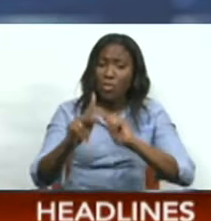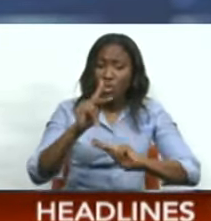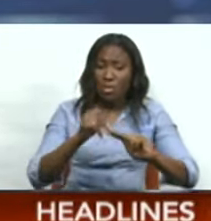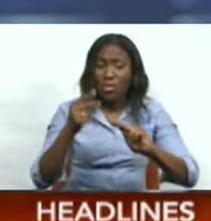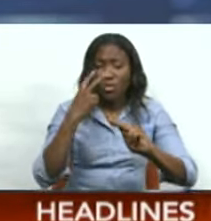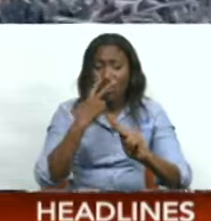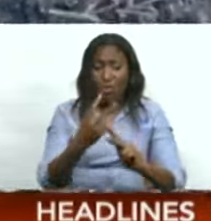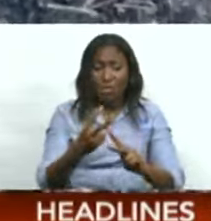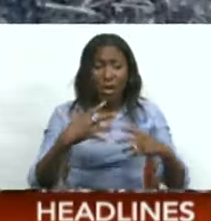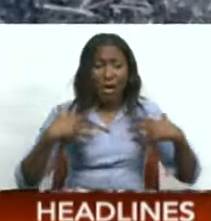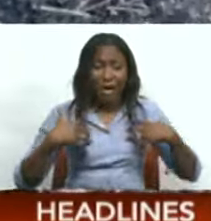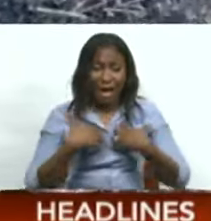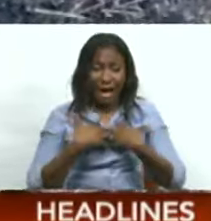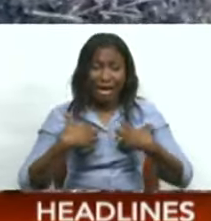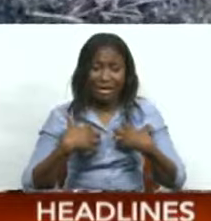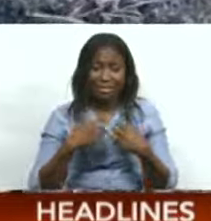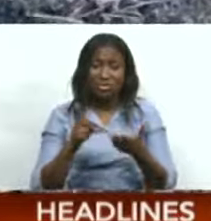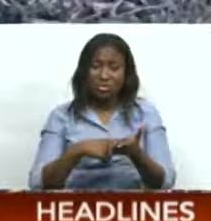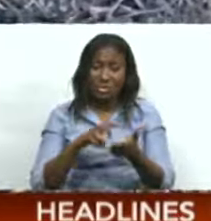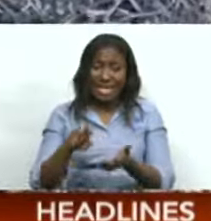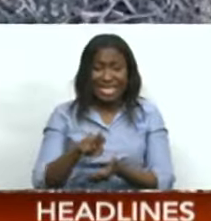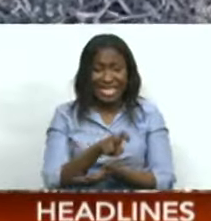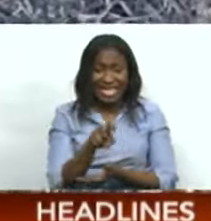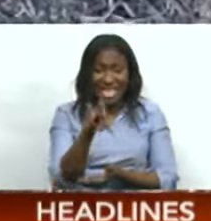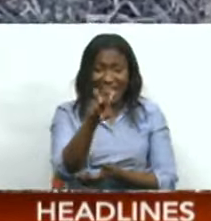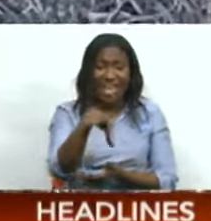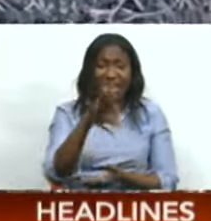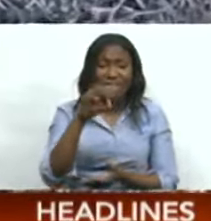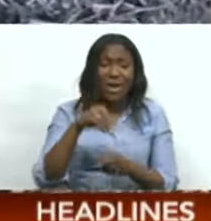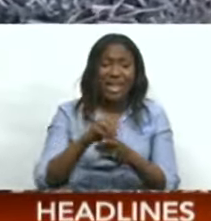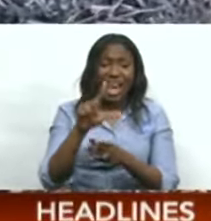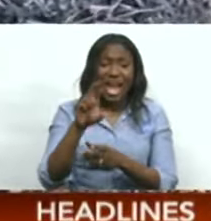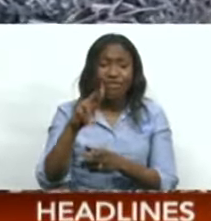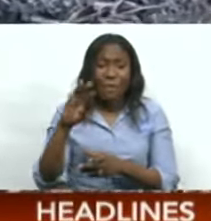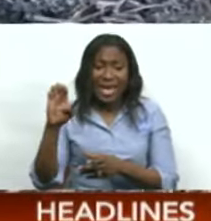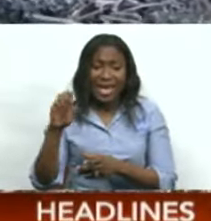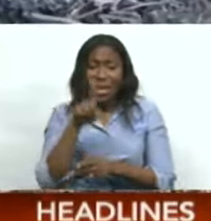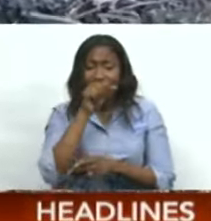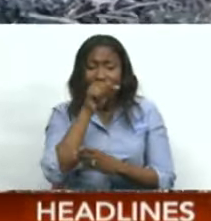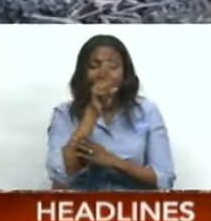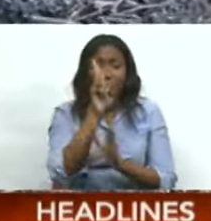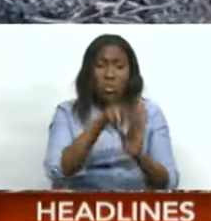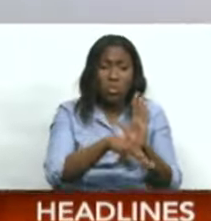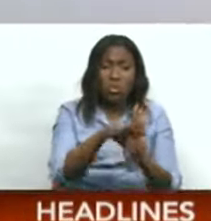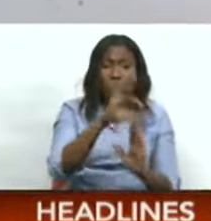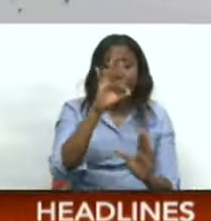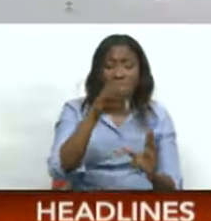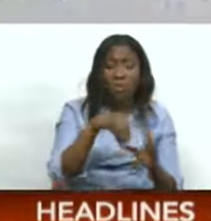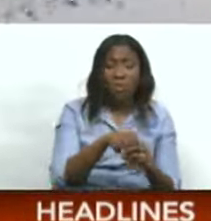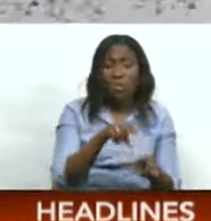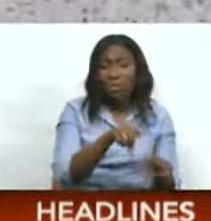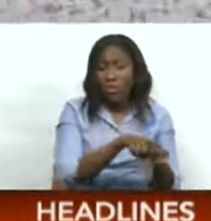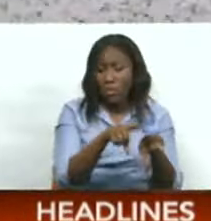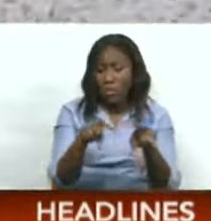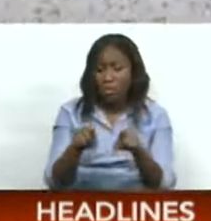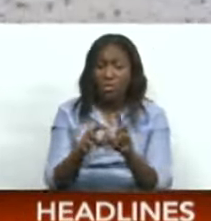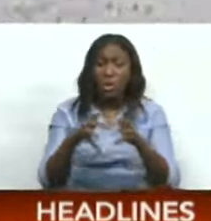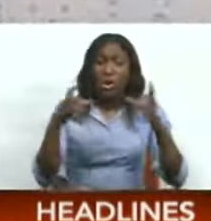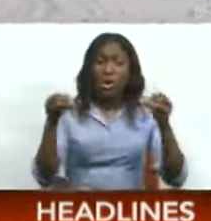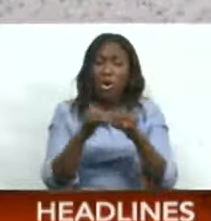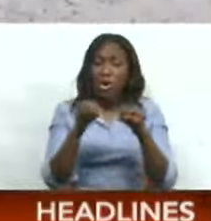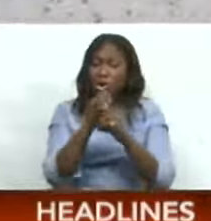injured animals. Snakes have been spotted in La Romaine while dead birds have been seen in woodland. At the same time, there is a rising bird